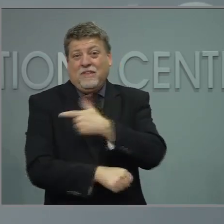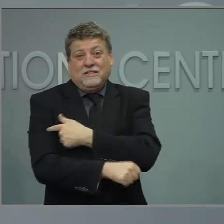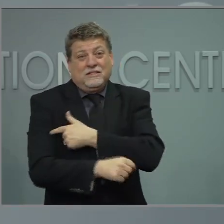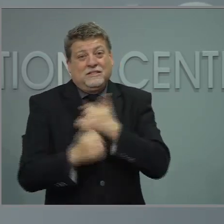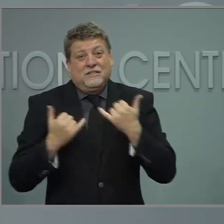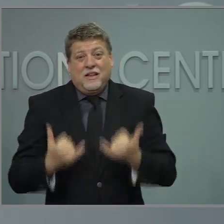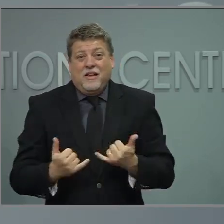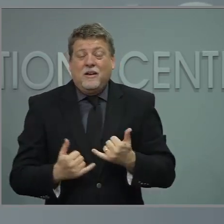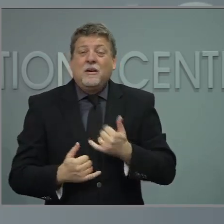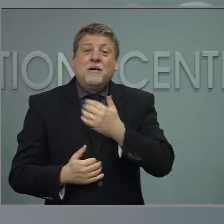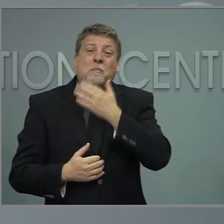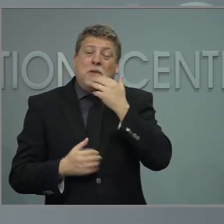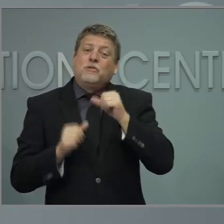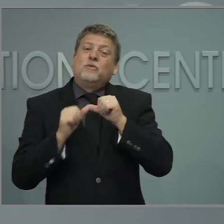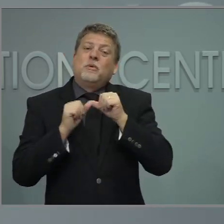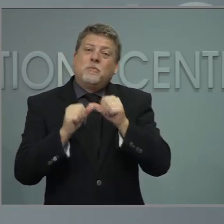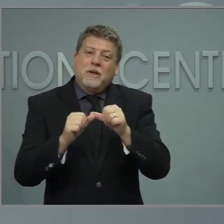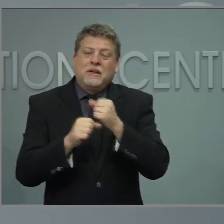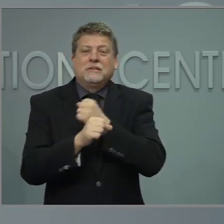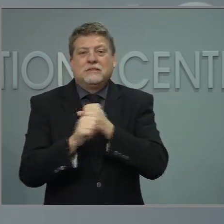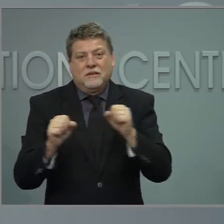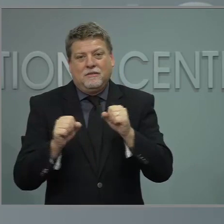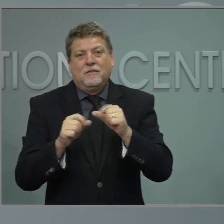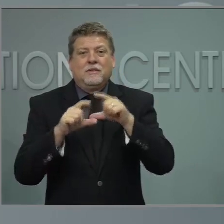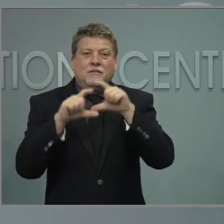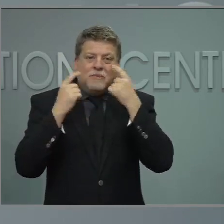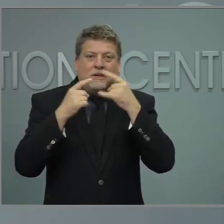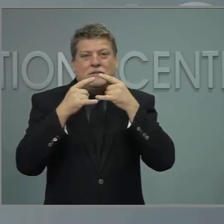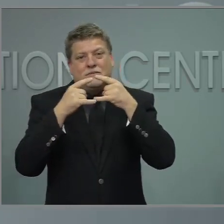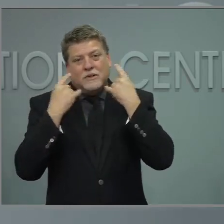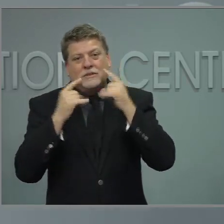to get their shot over the next number of weeks and months. Thanks.